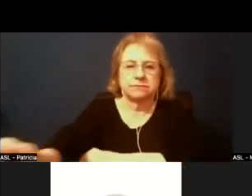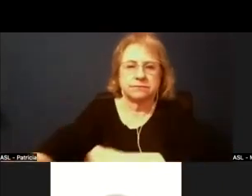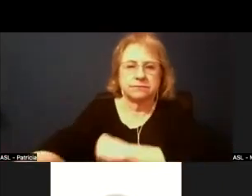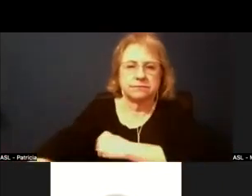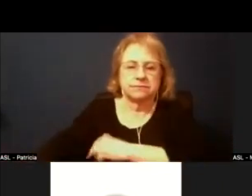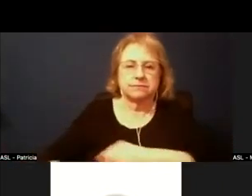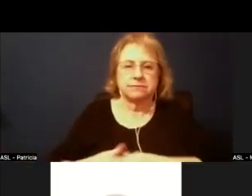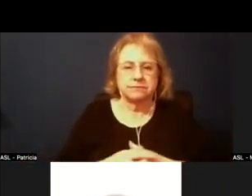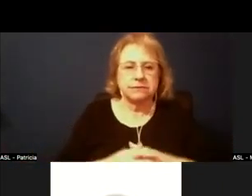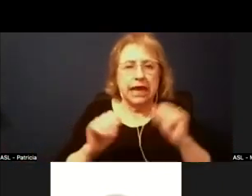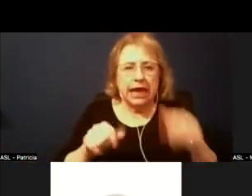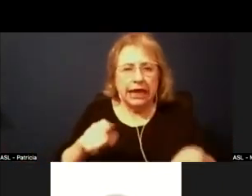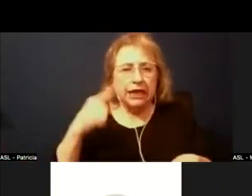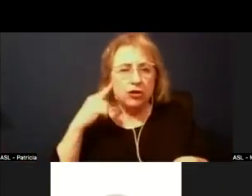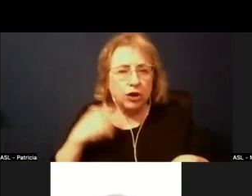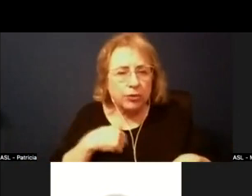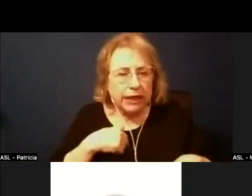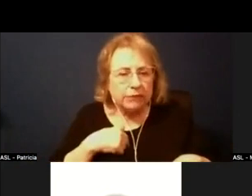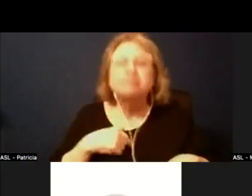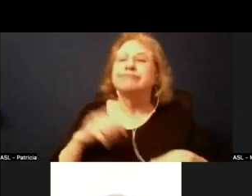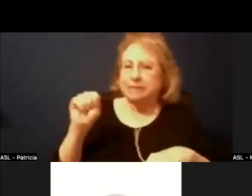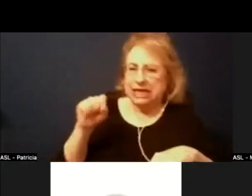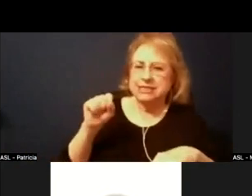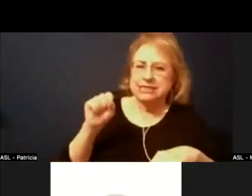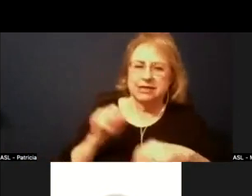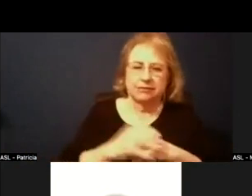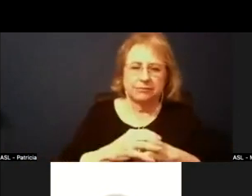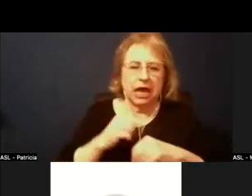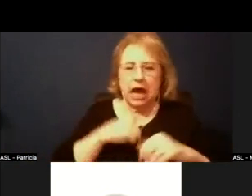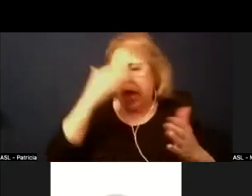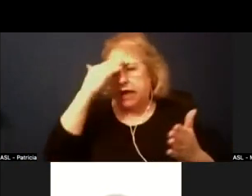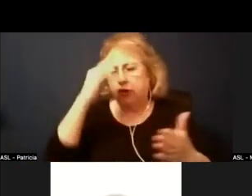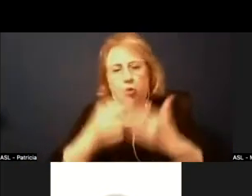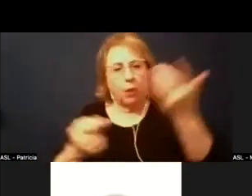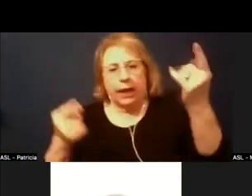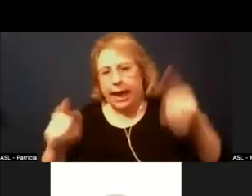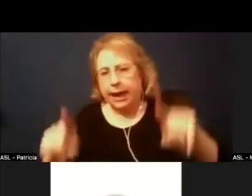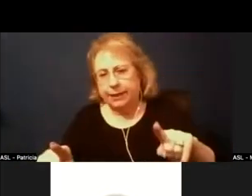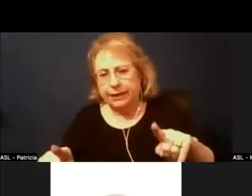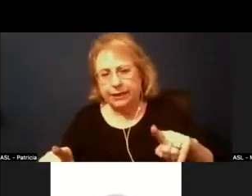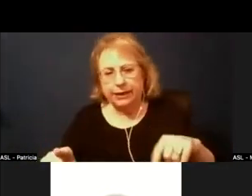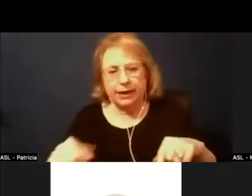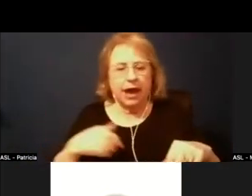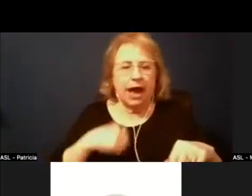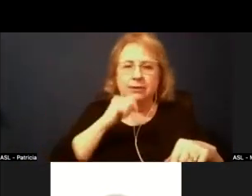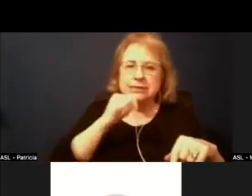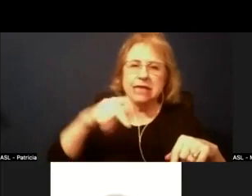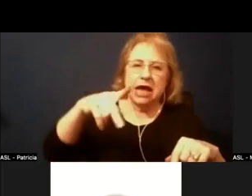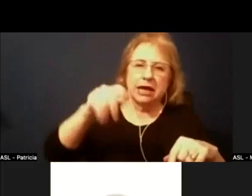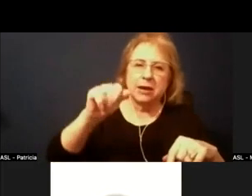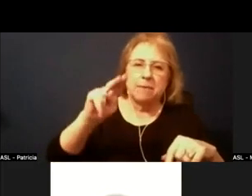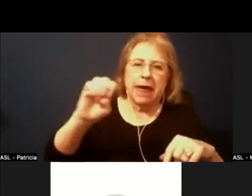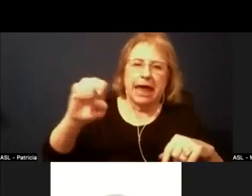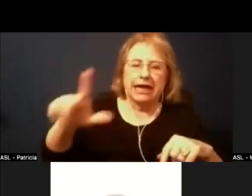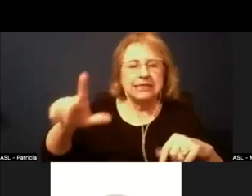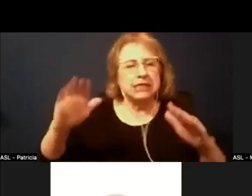Can you hear me? Okay, I don't know what happened. I was like, not a panelist anymore and then promoted again. So I'm I